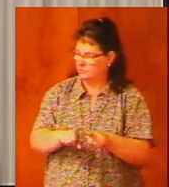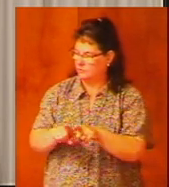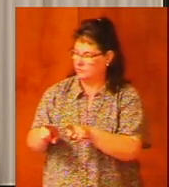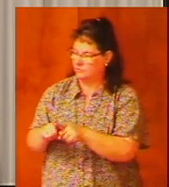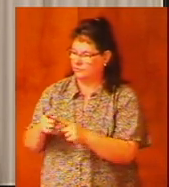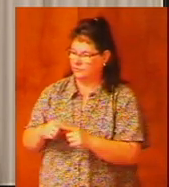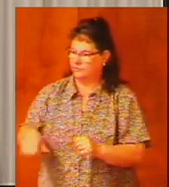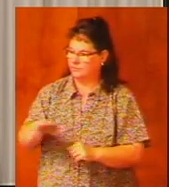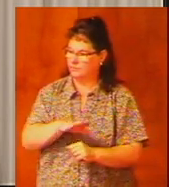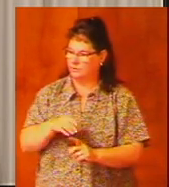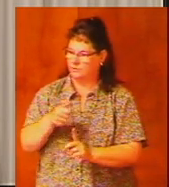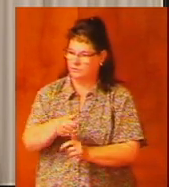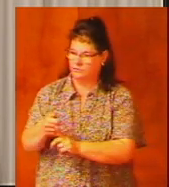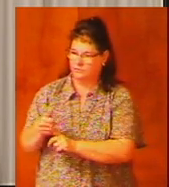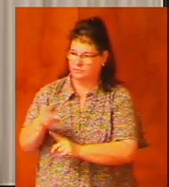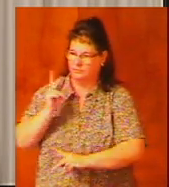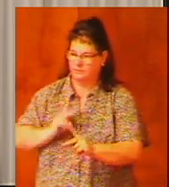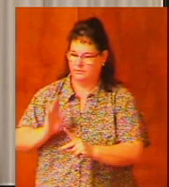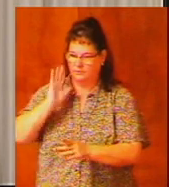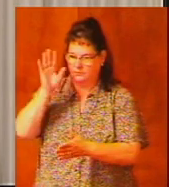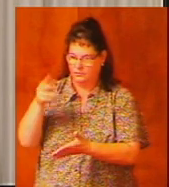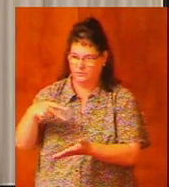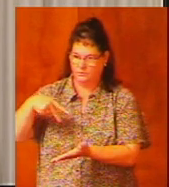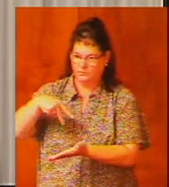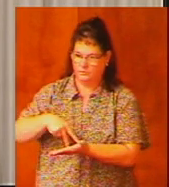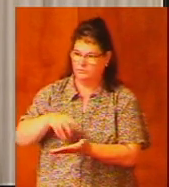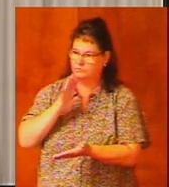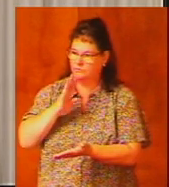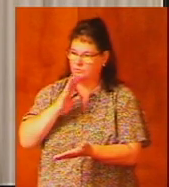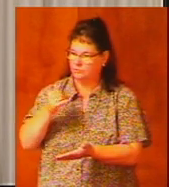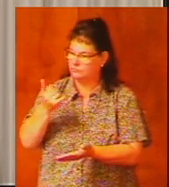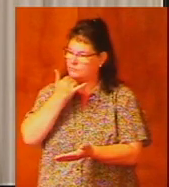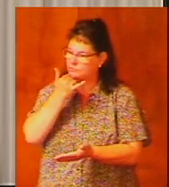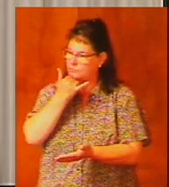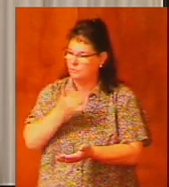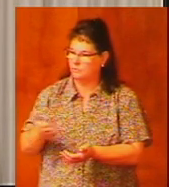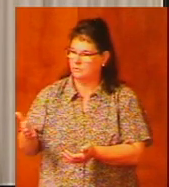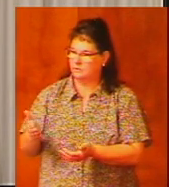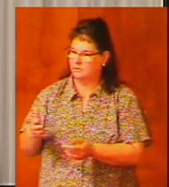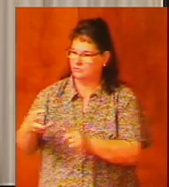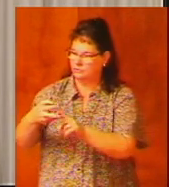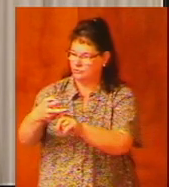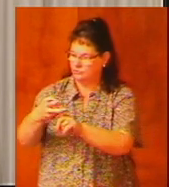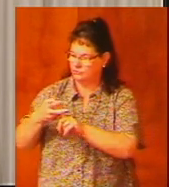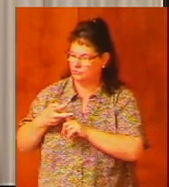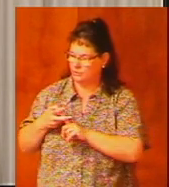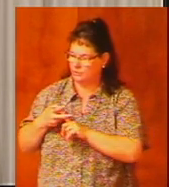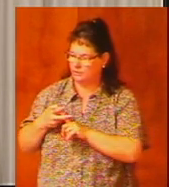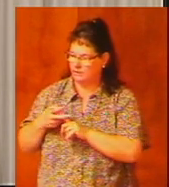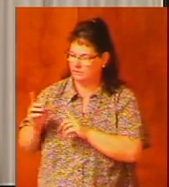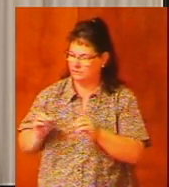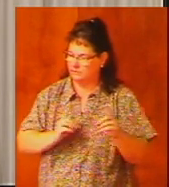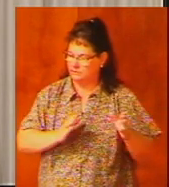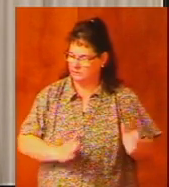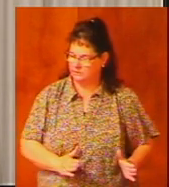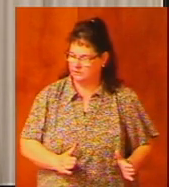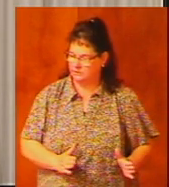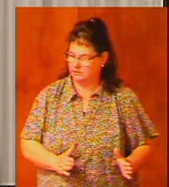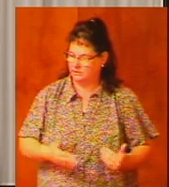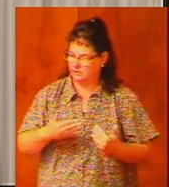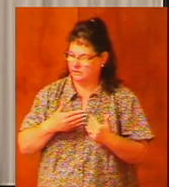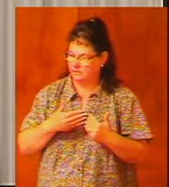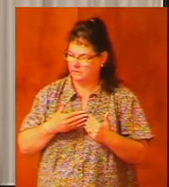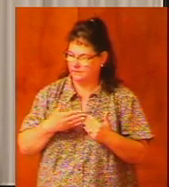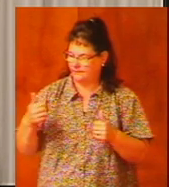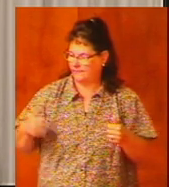among yourselves men will rise up speaking perverse things to draw away the disciples after